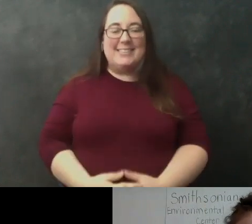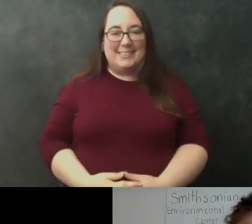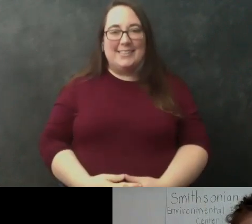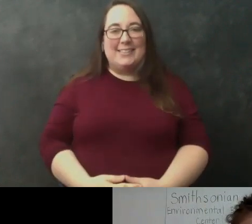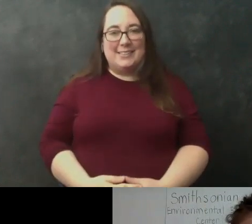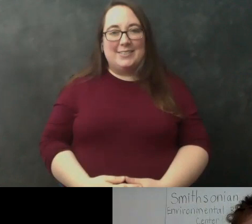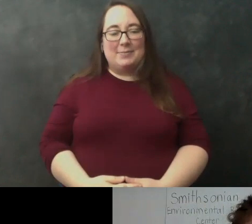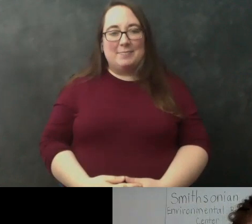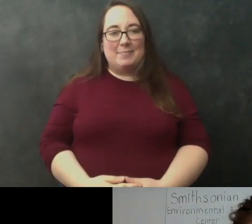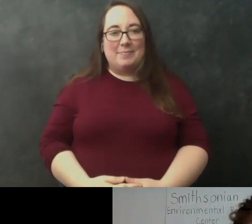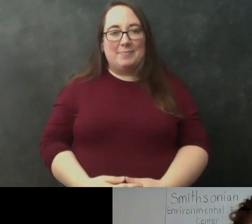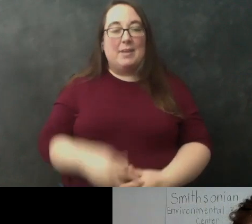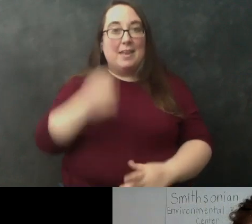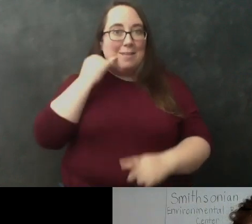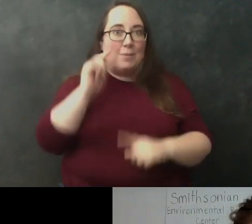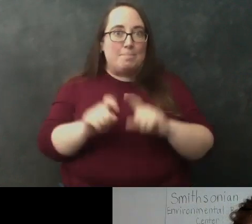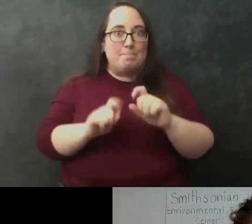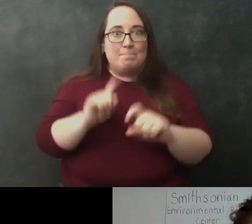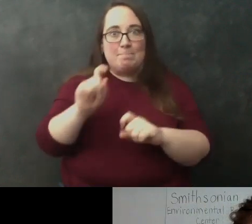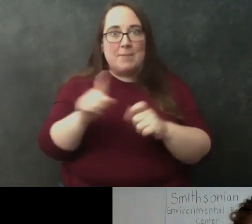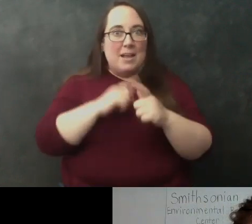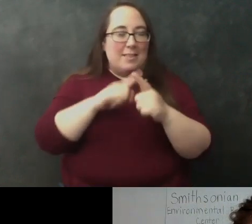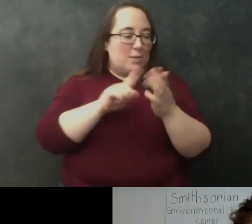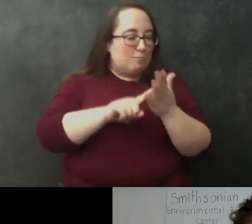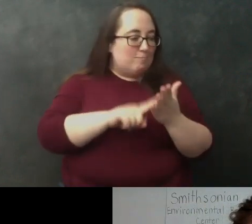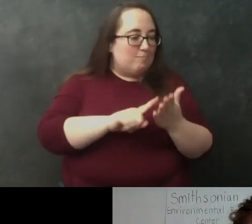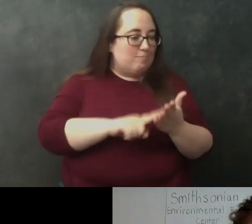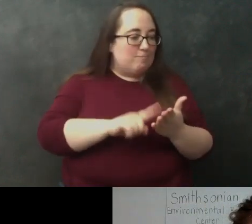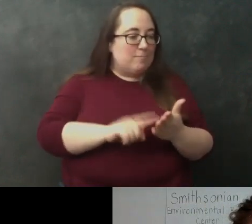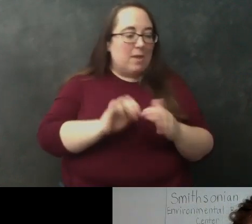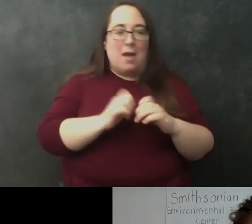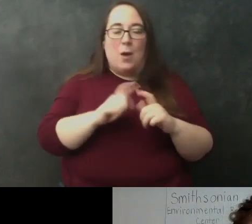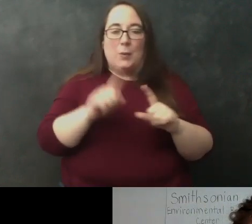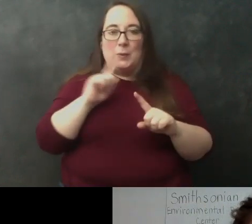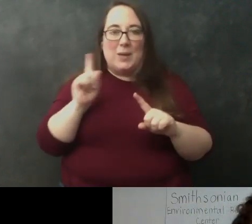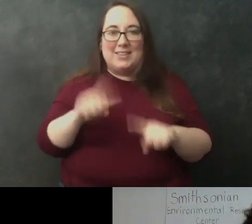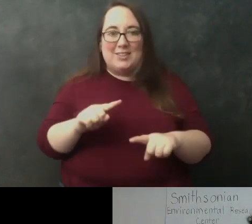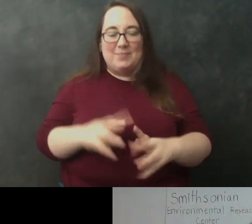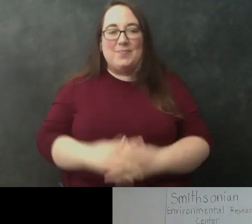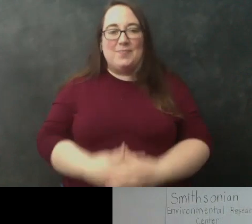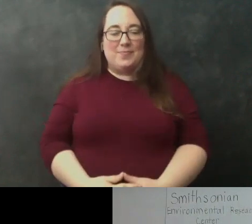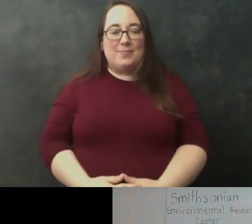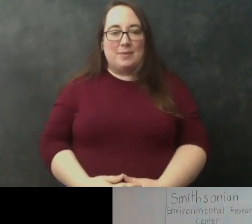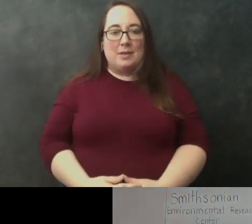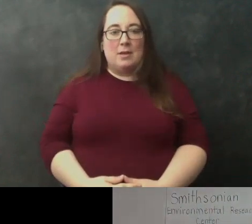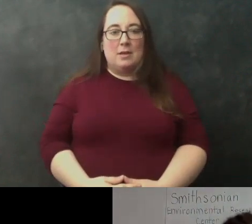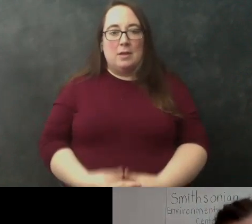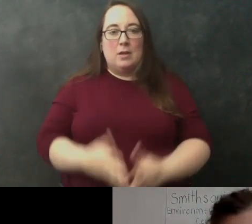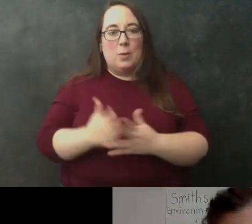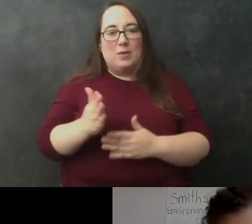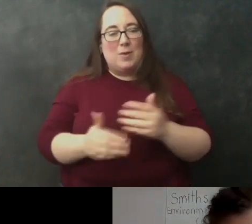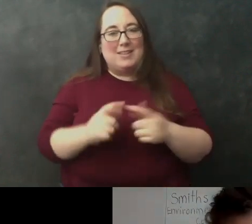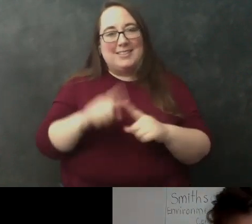are are asking a question and and coming up with a way of um you know going through the process to answer a question